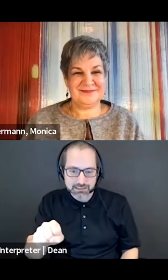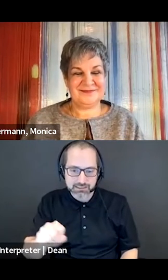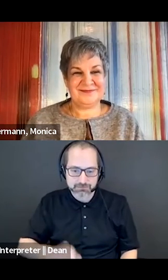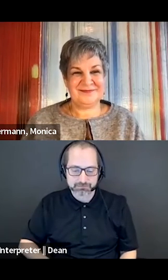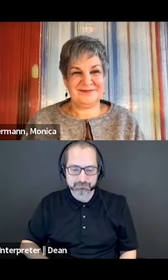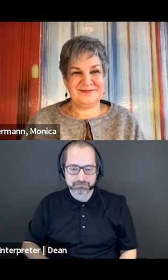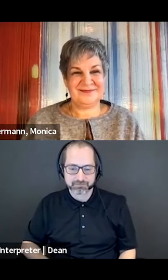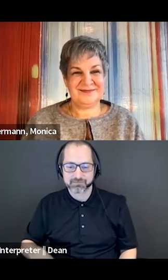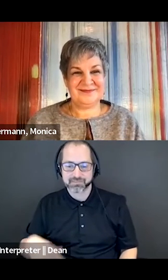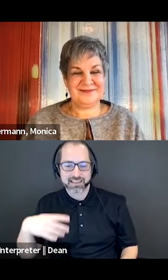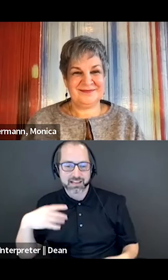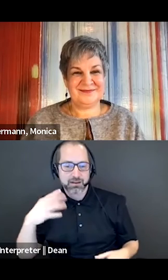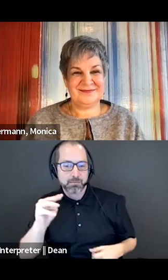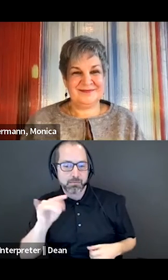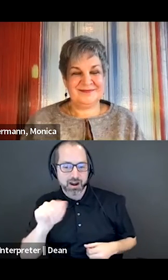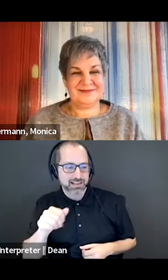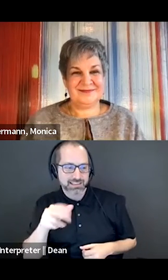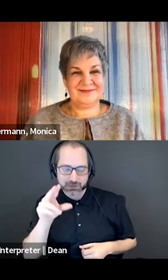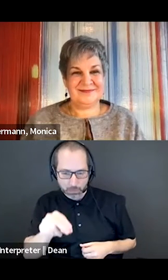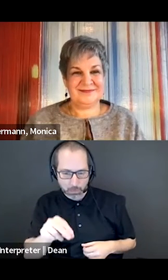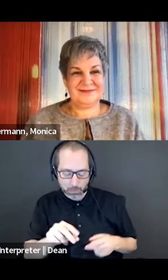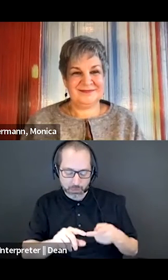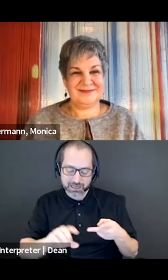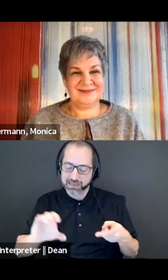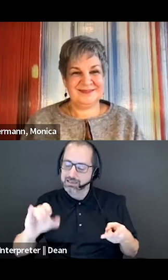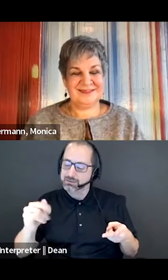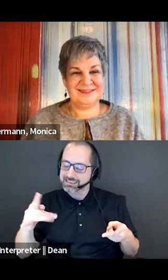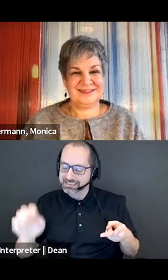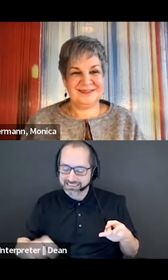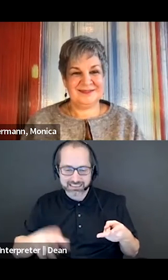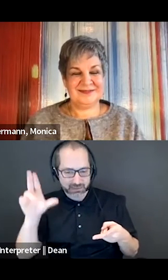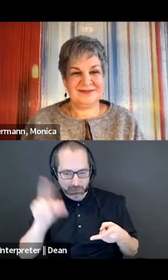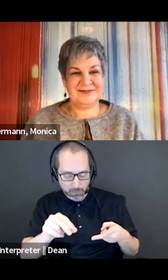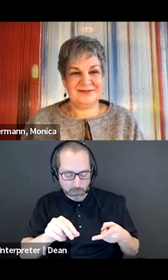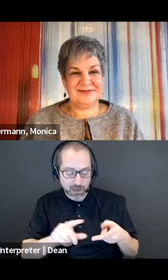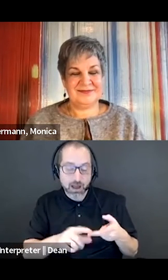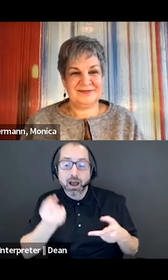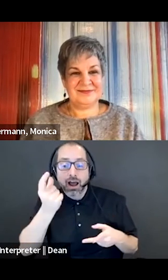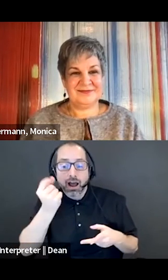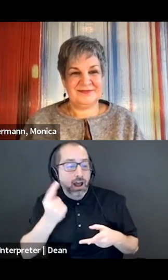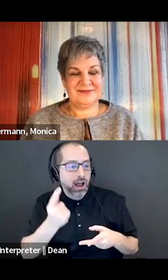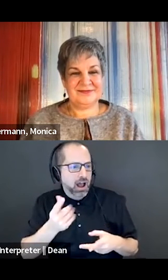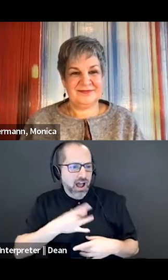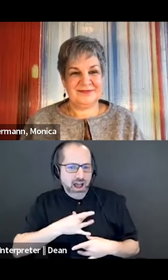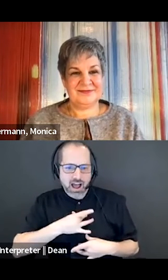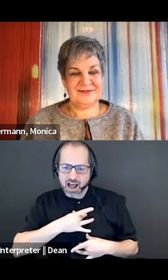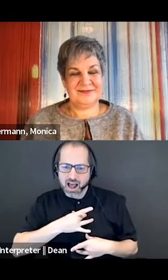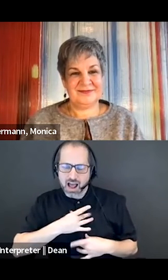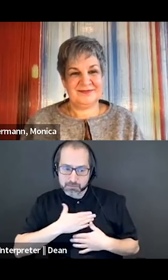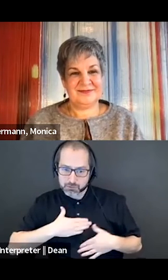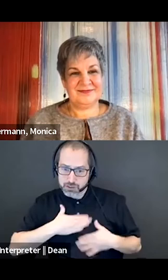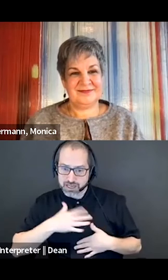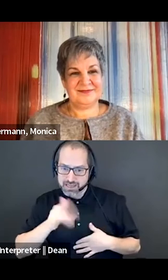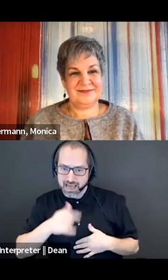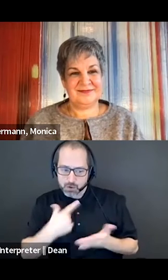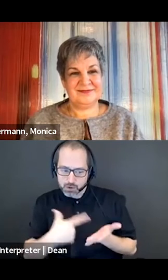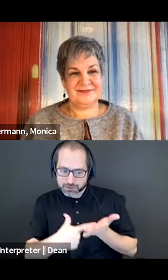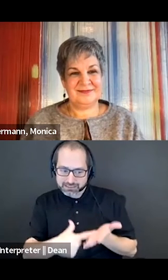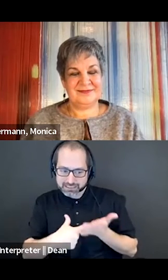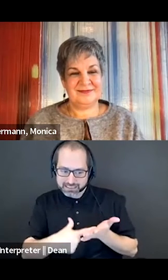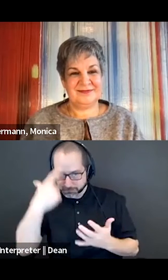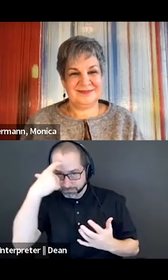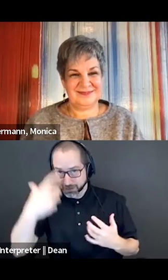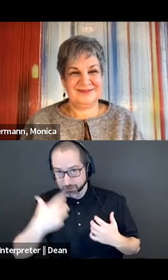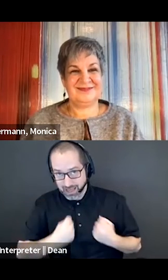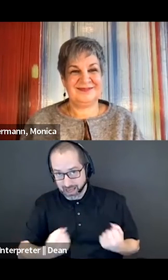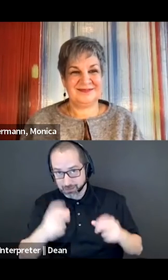Christine? No, but I appreciate that in this we are discussing mental health as well. But no.